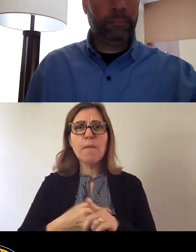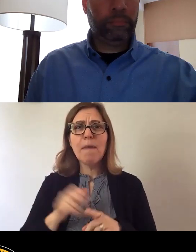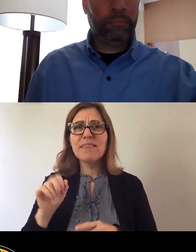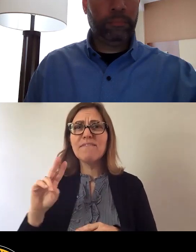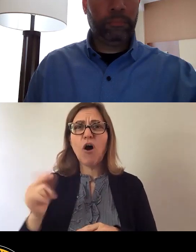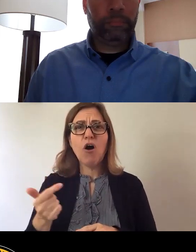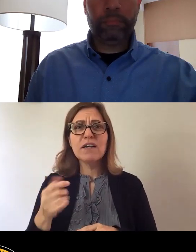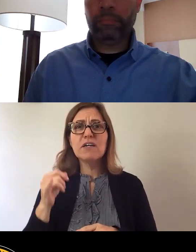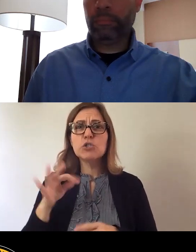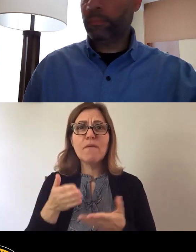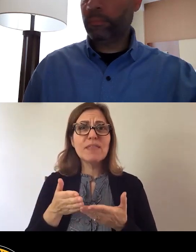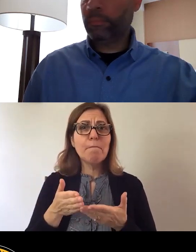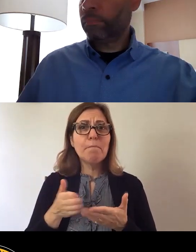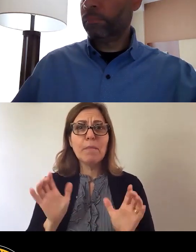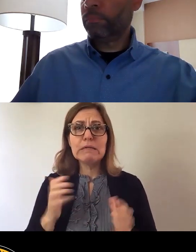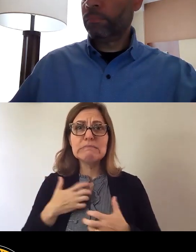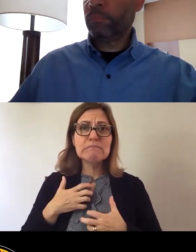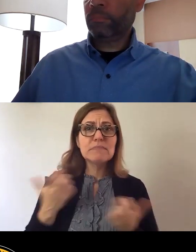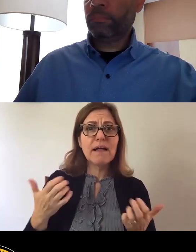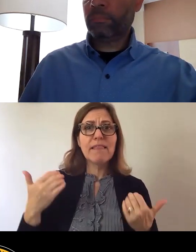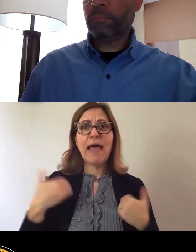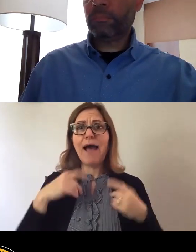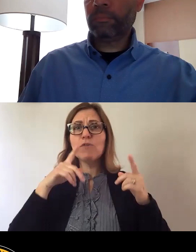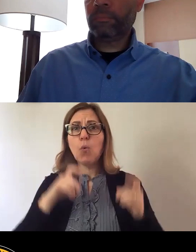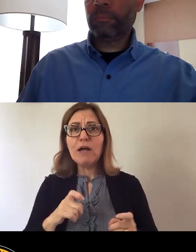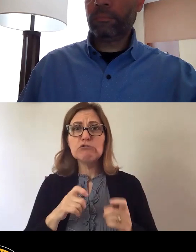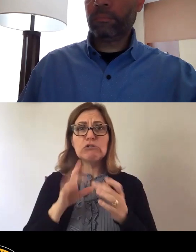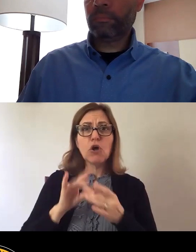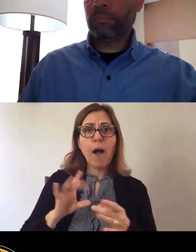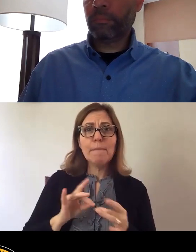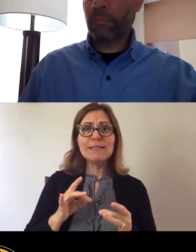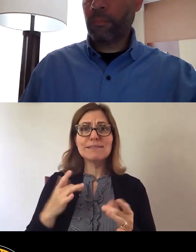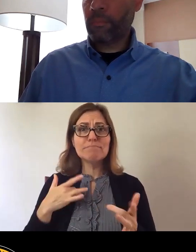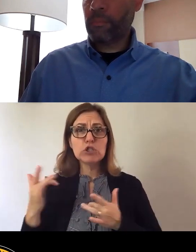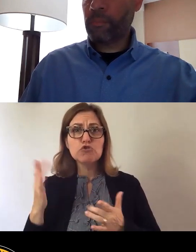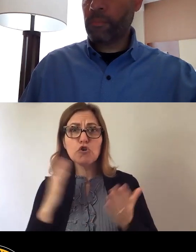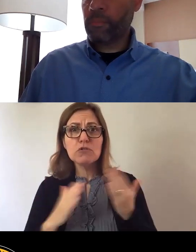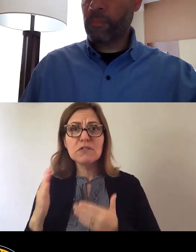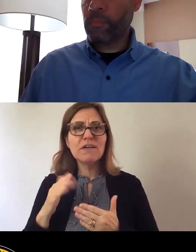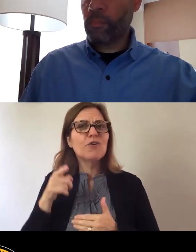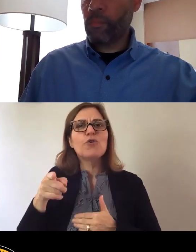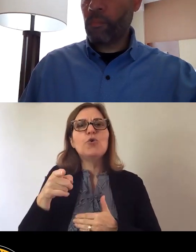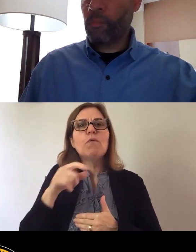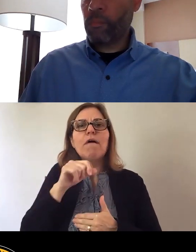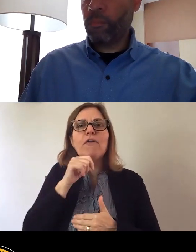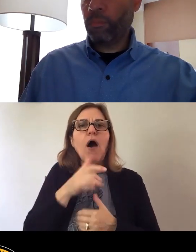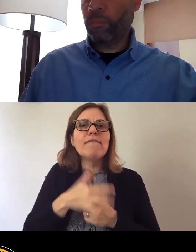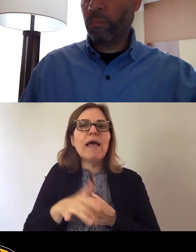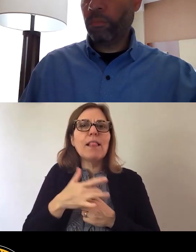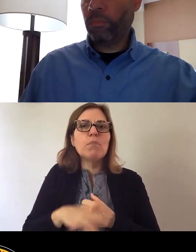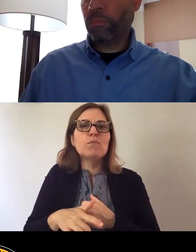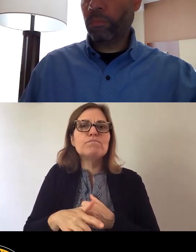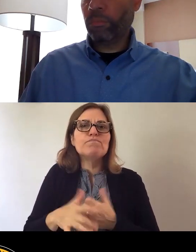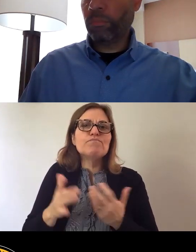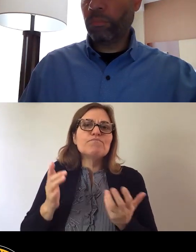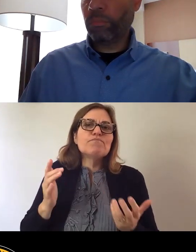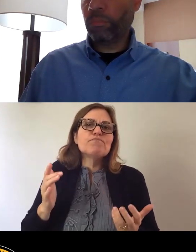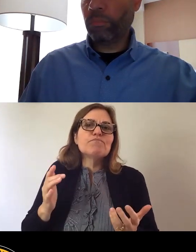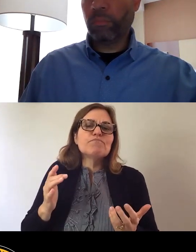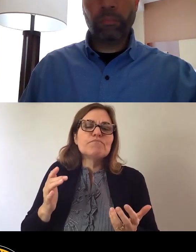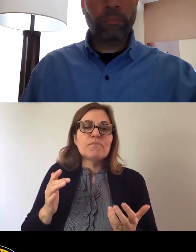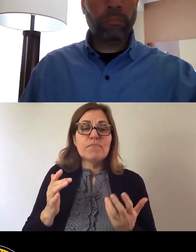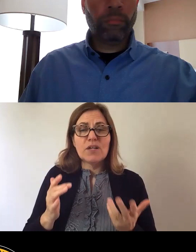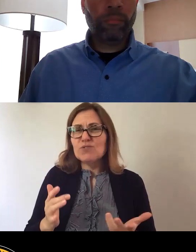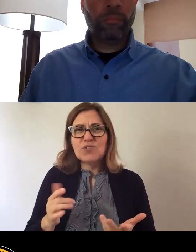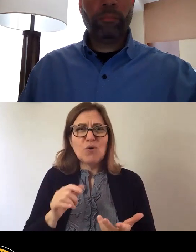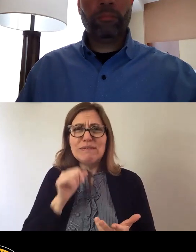public is outraged or have questions comments or concerns you're unavailable and so it doesn't